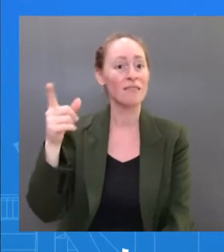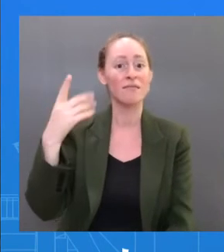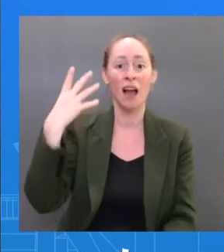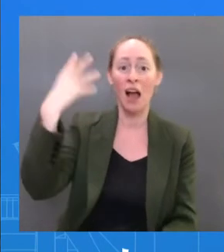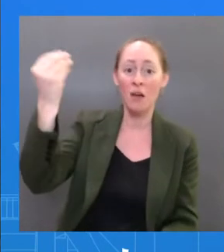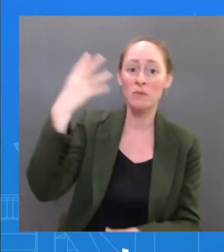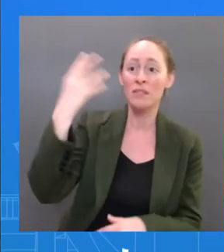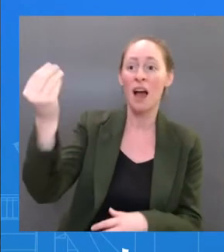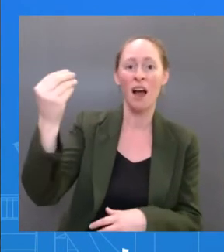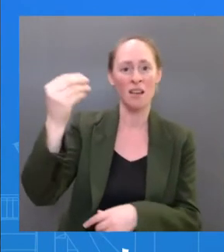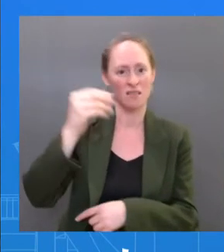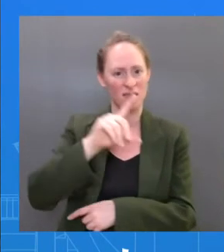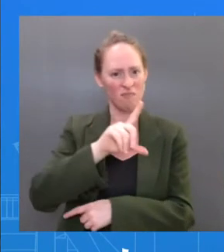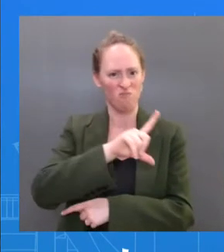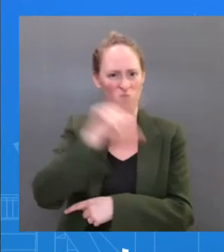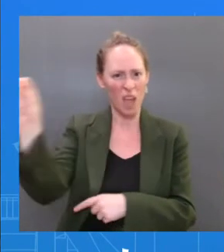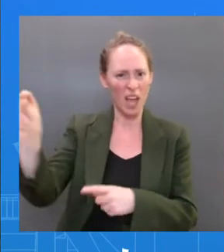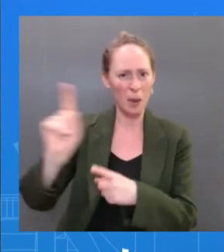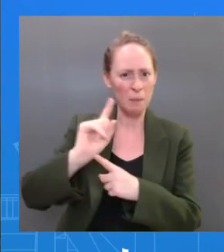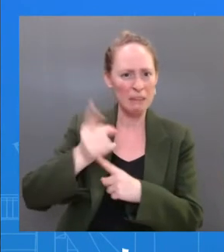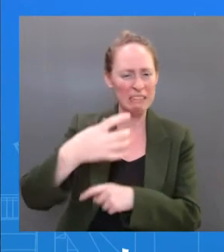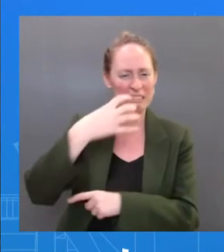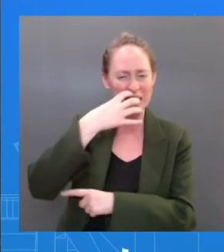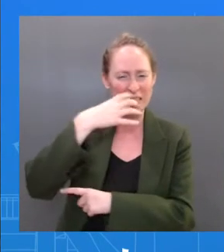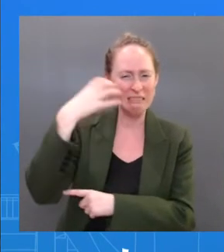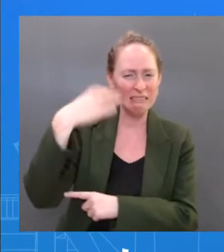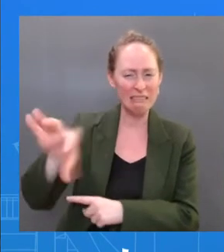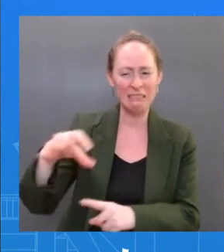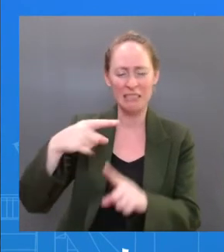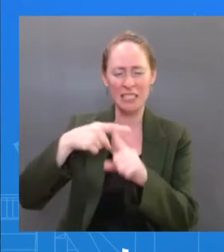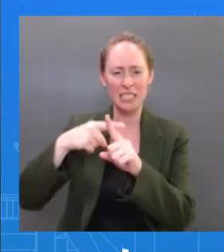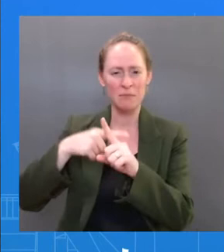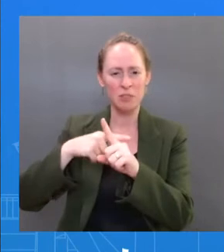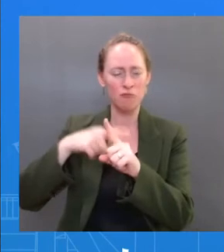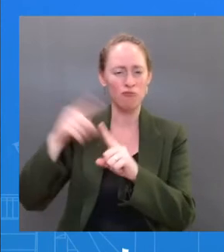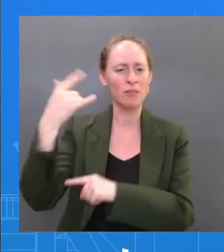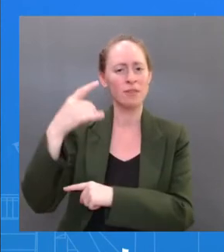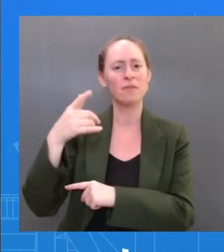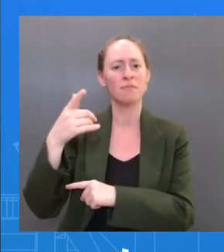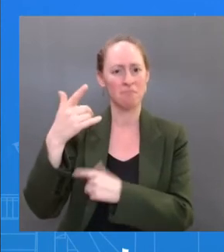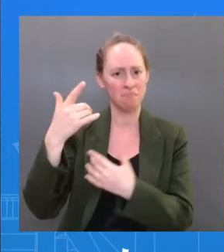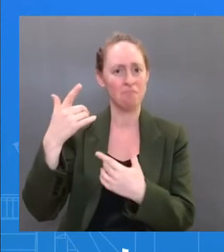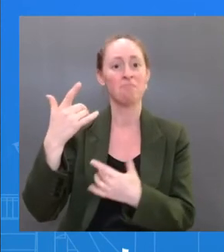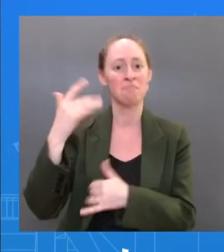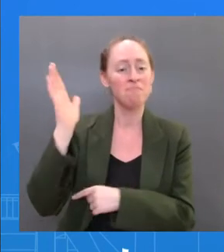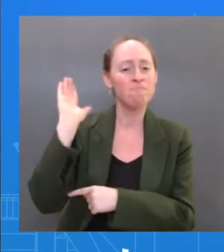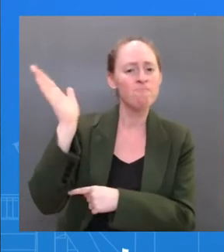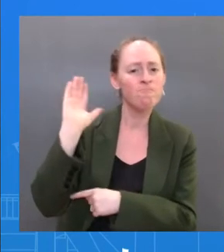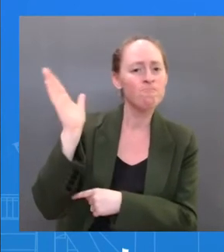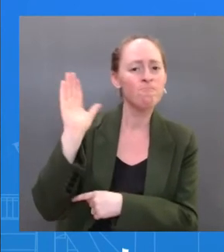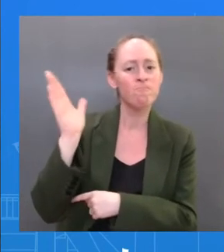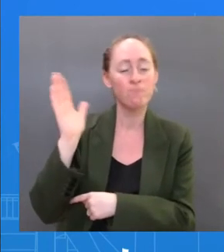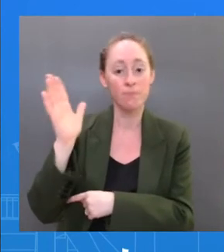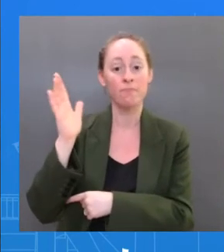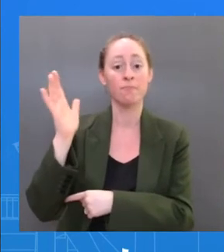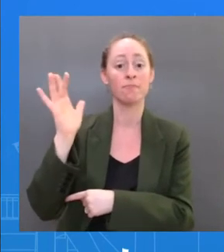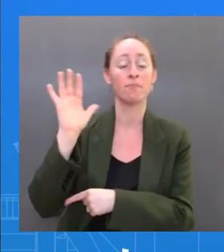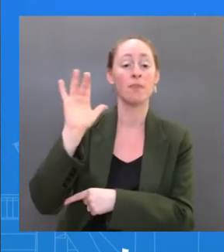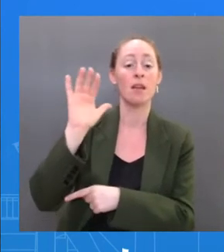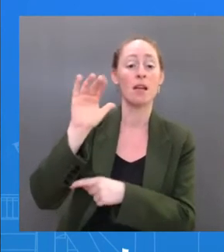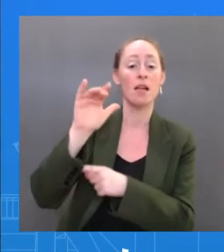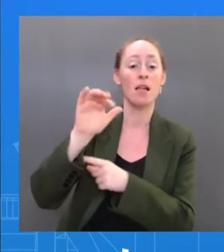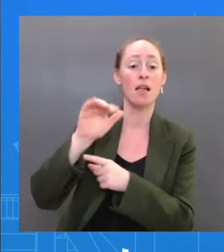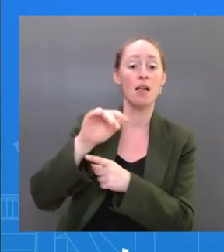hot day. And it wasn't until later — later in the day, in the evening, that he was feeling a little